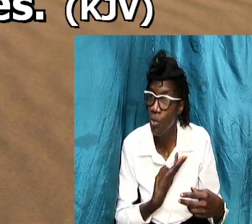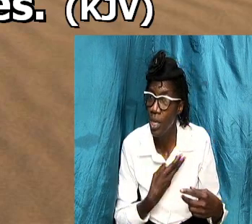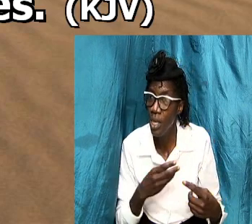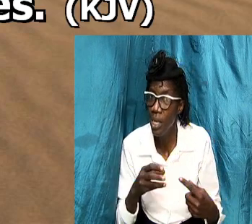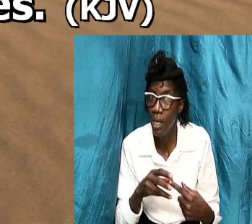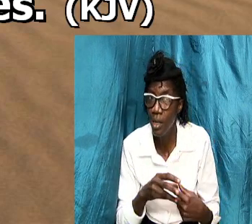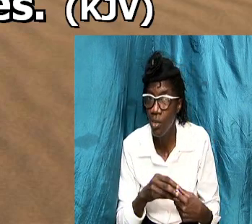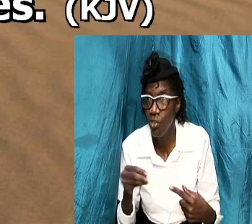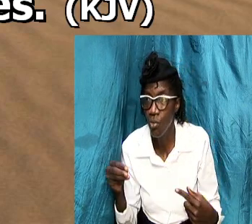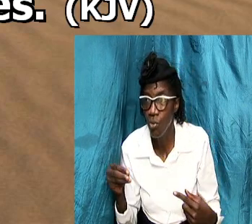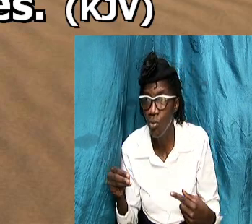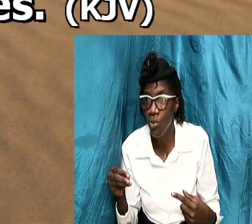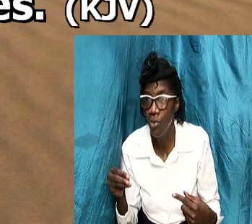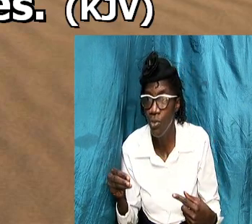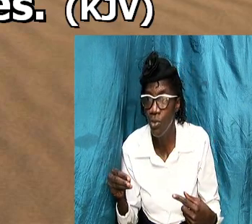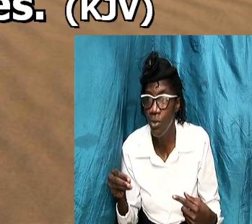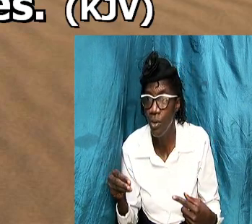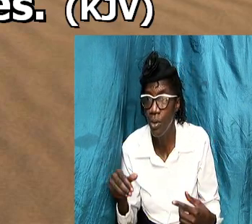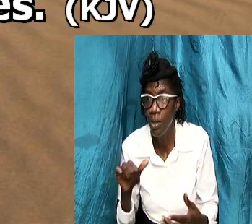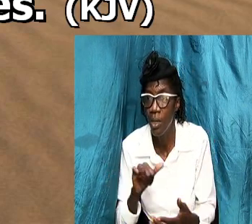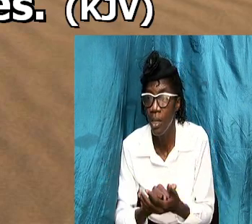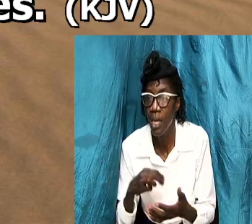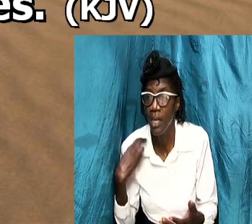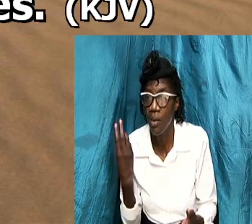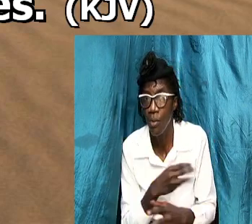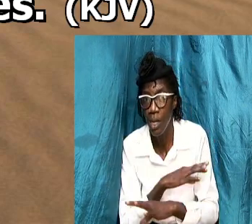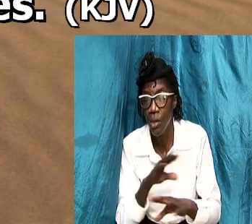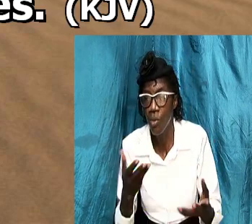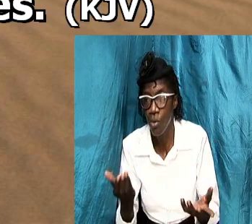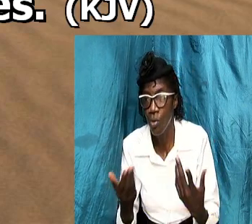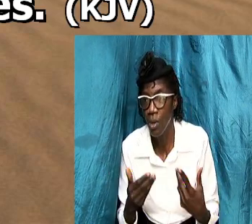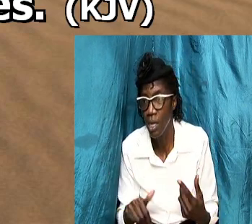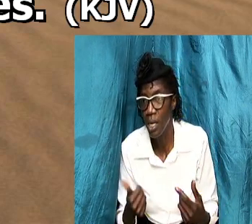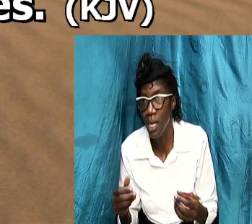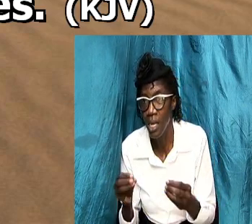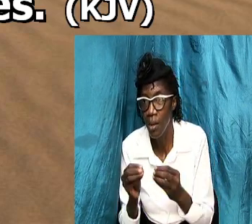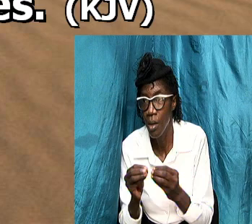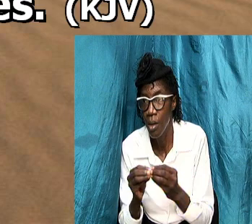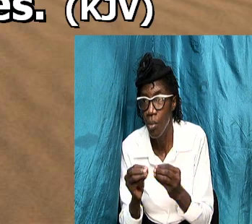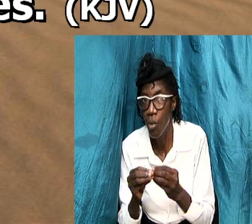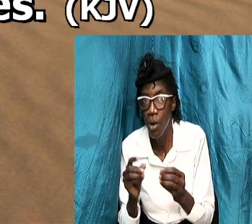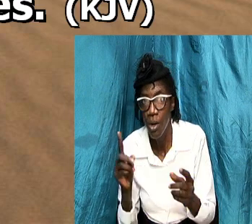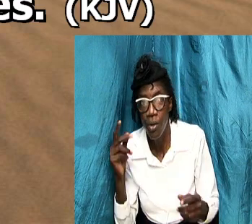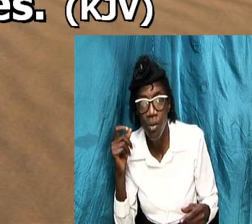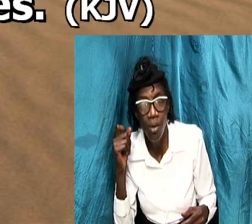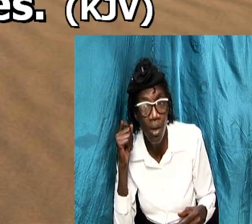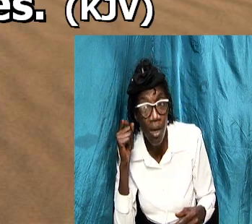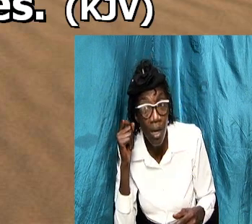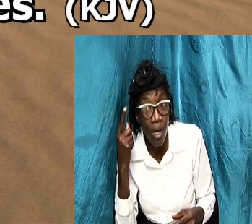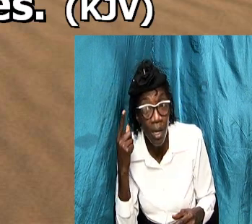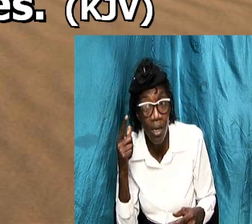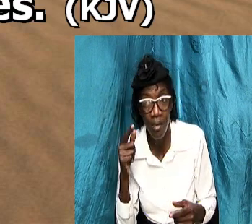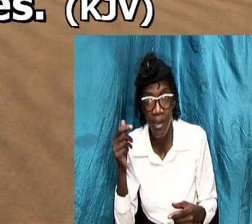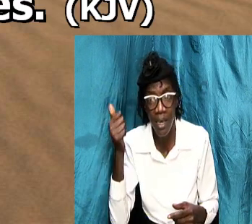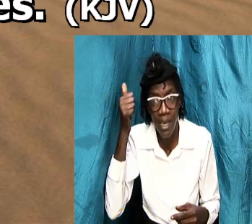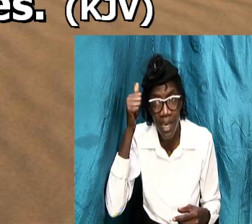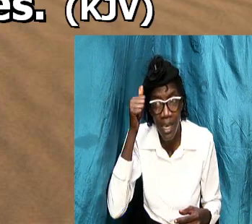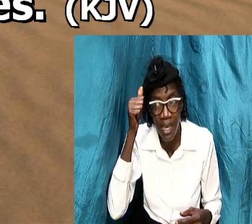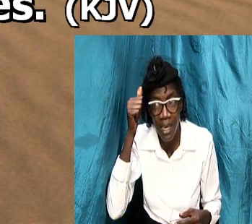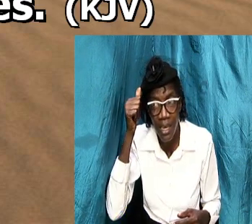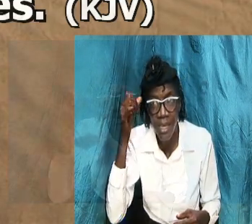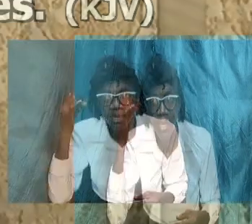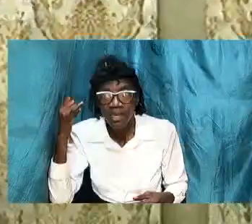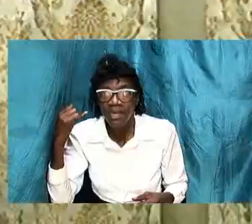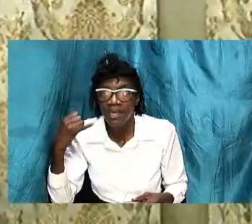that we don't want anymore to acknowledge the head if we